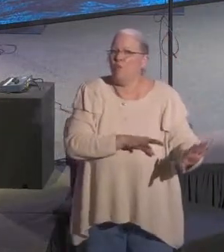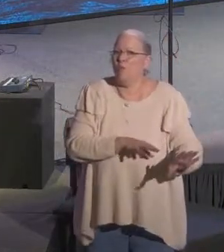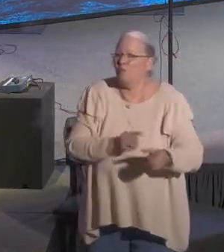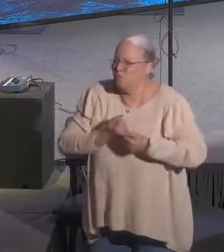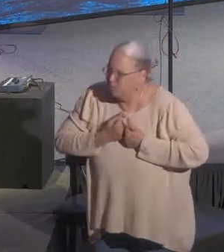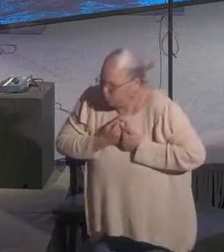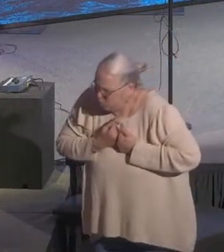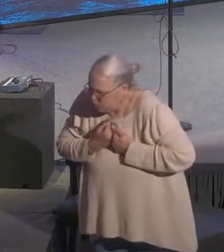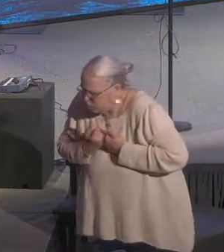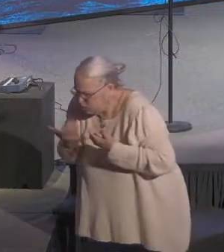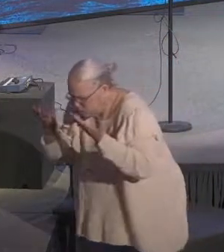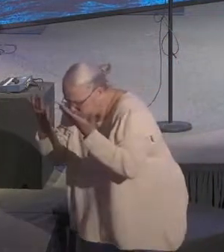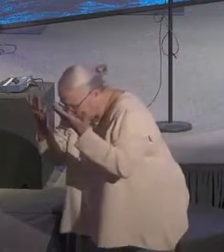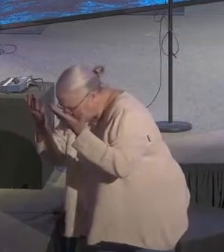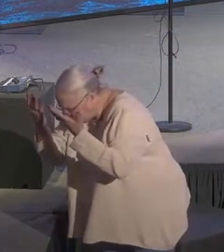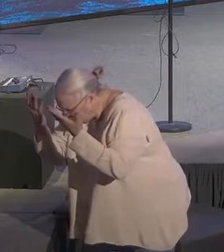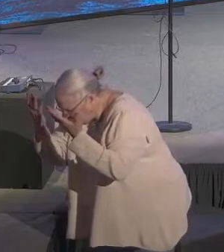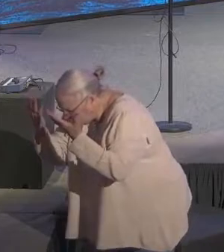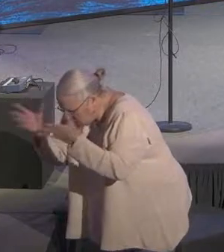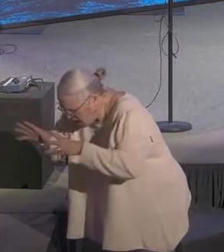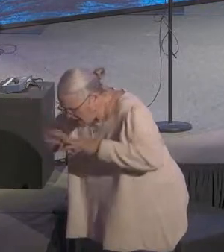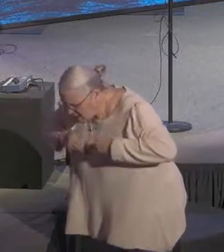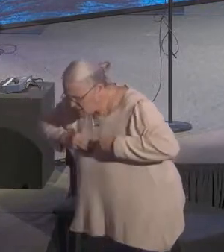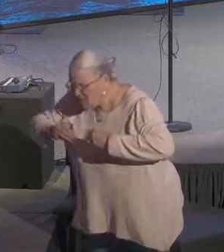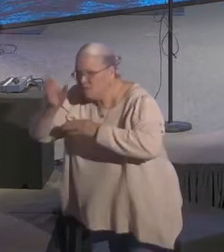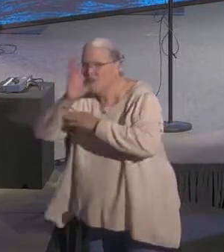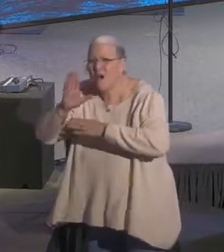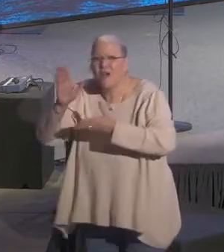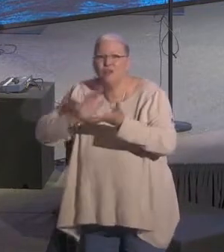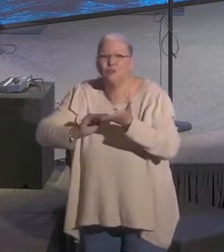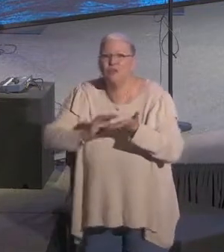Confess and accept God's forgiveness.